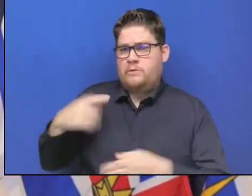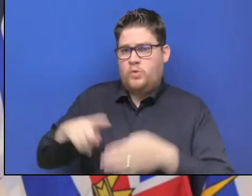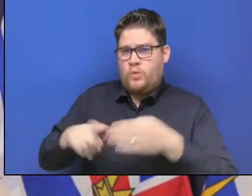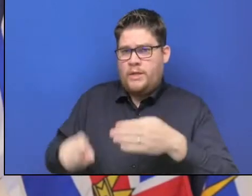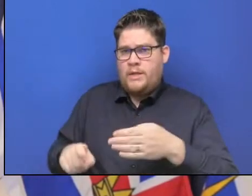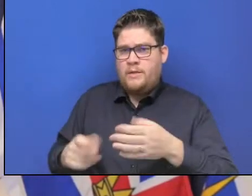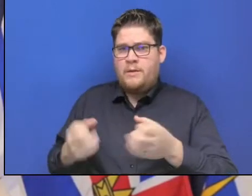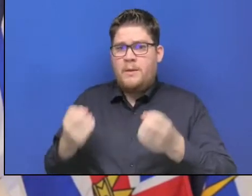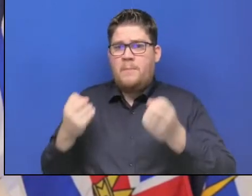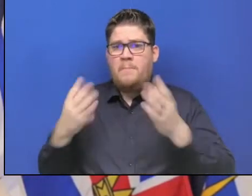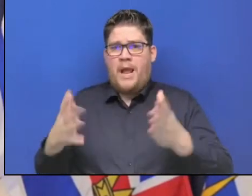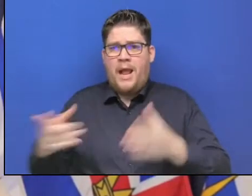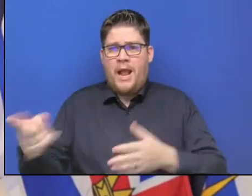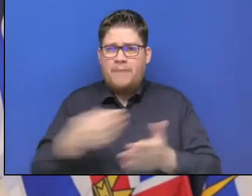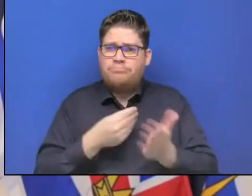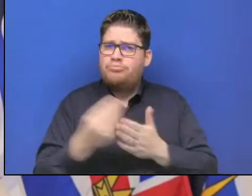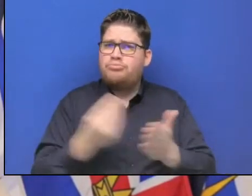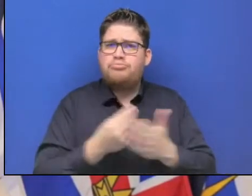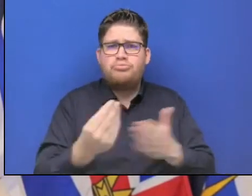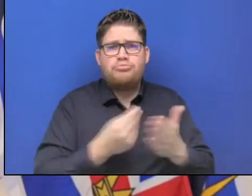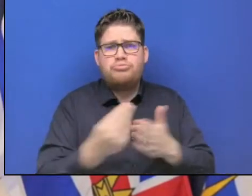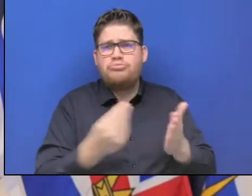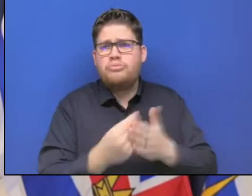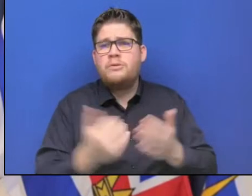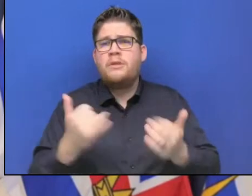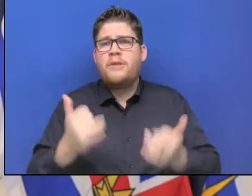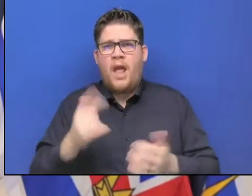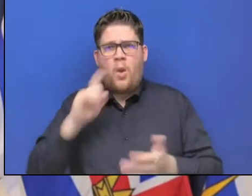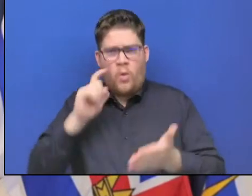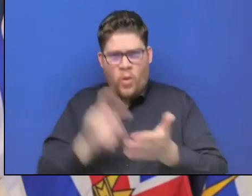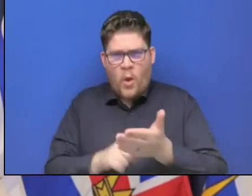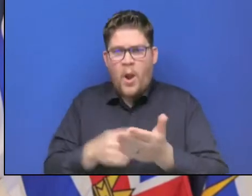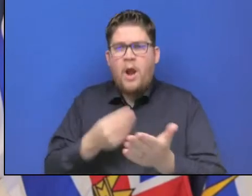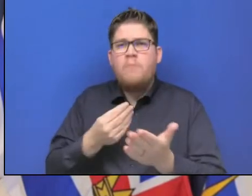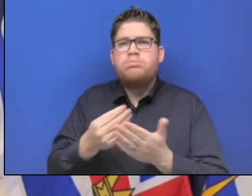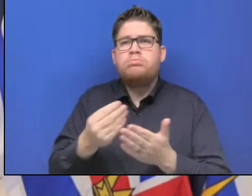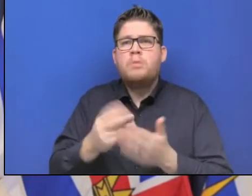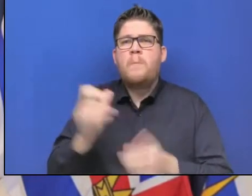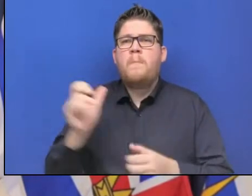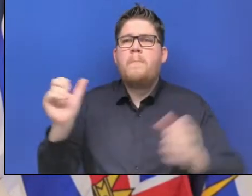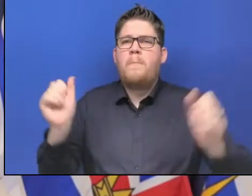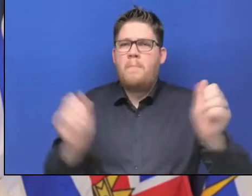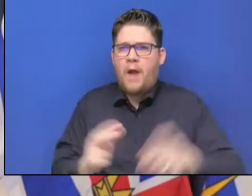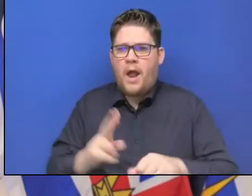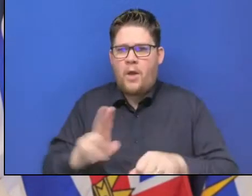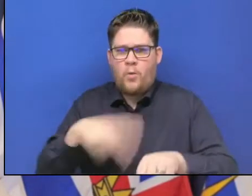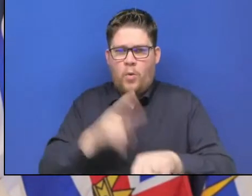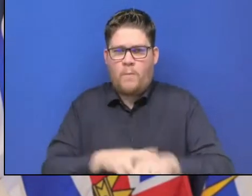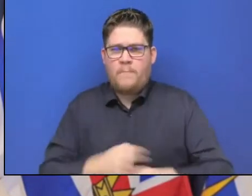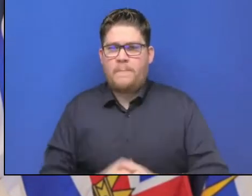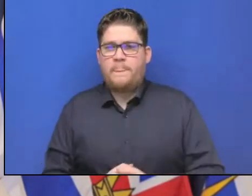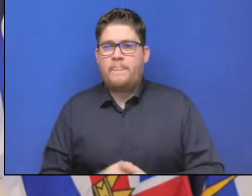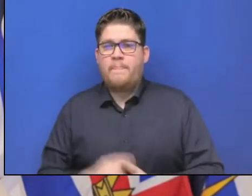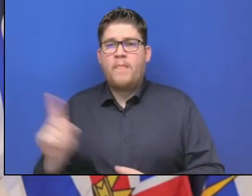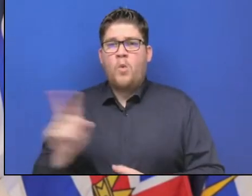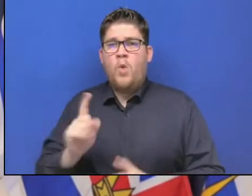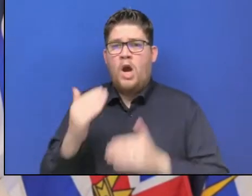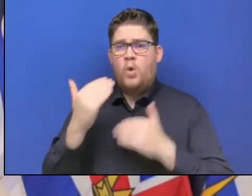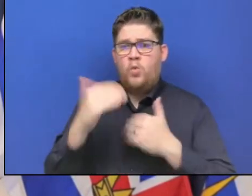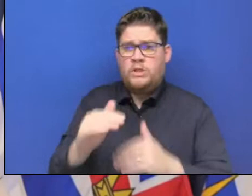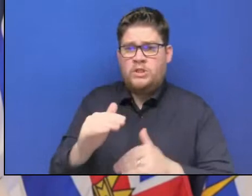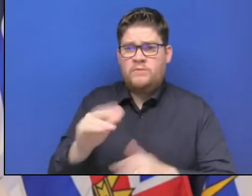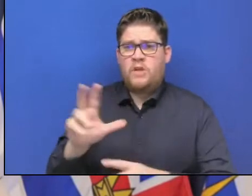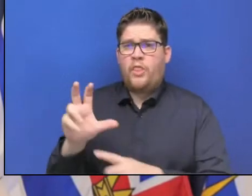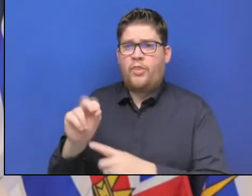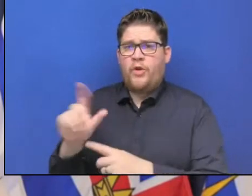normal in the areas of the province are where fuel restrictions are in place. Recall that as the lower mainland, Fraser